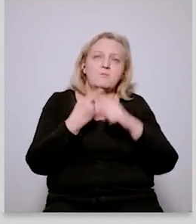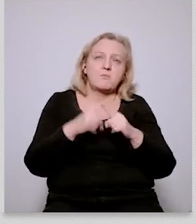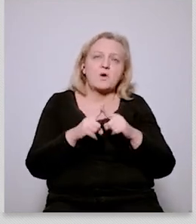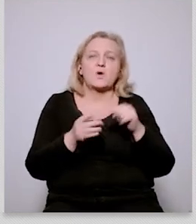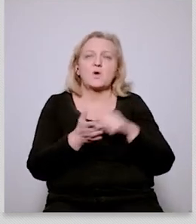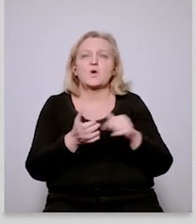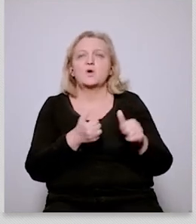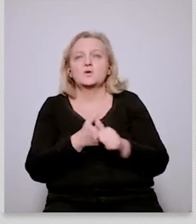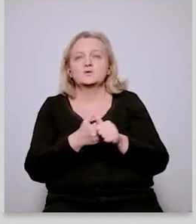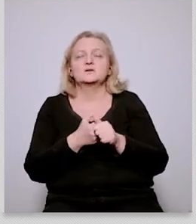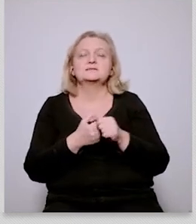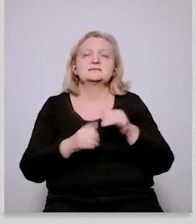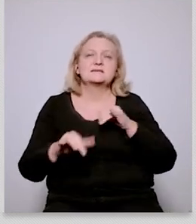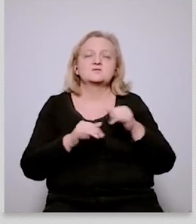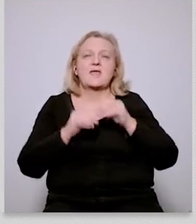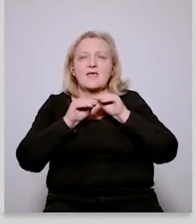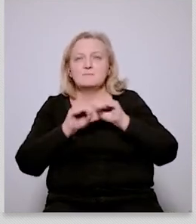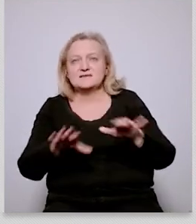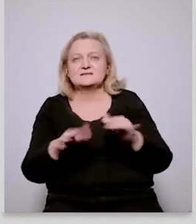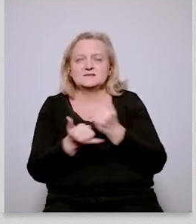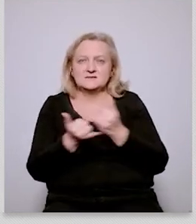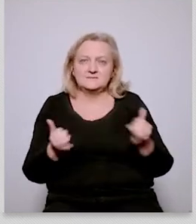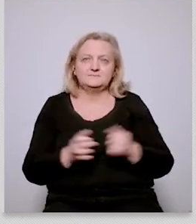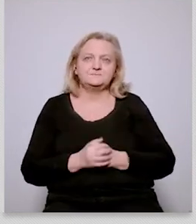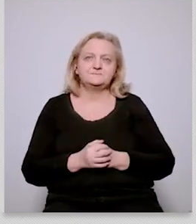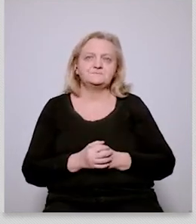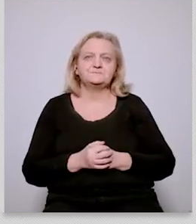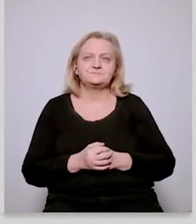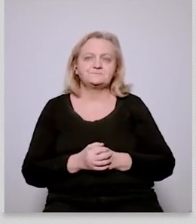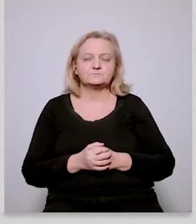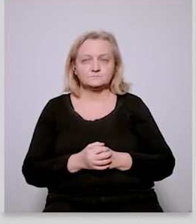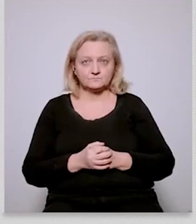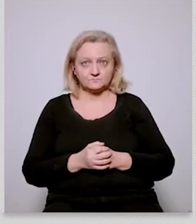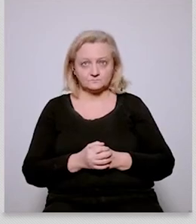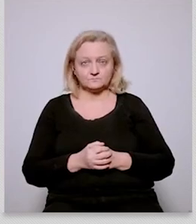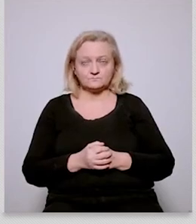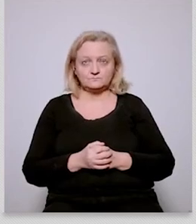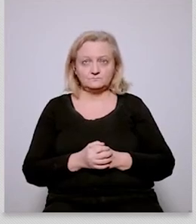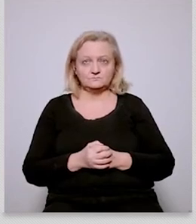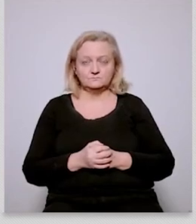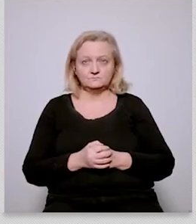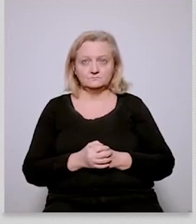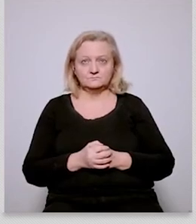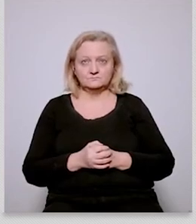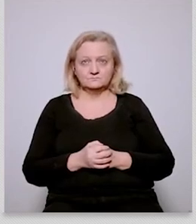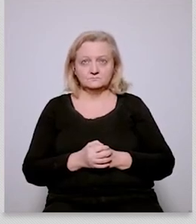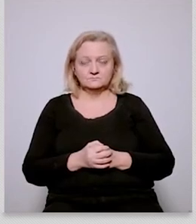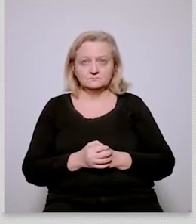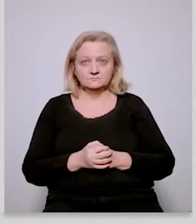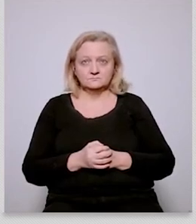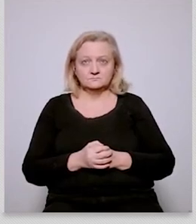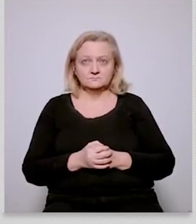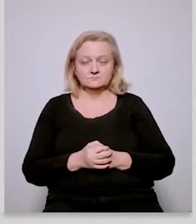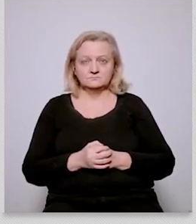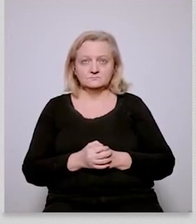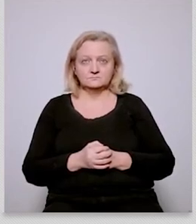emitted by the coal power plant in the neighboring uh city or even you know emissions emitted by my